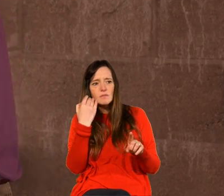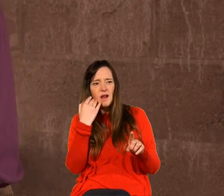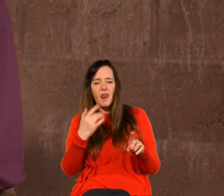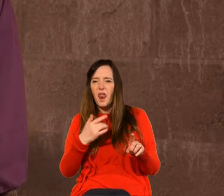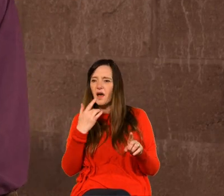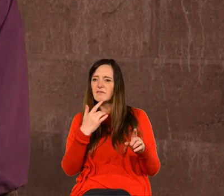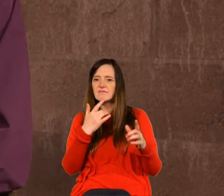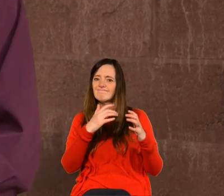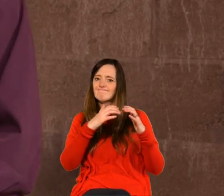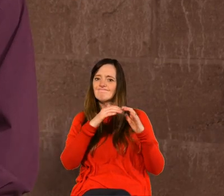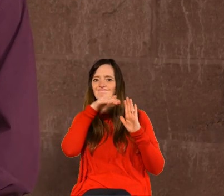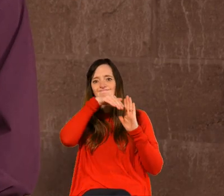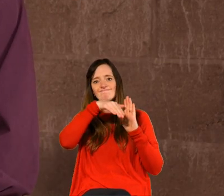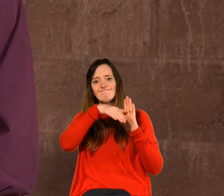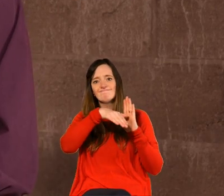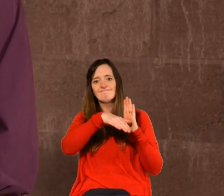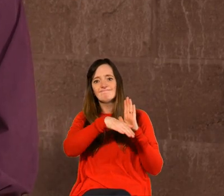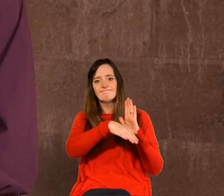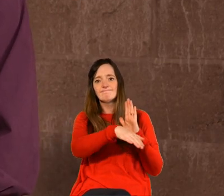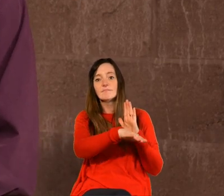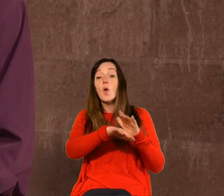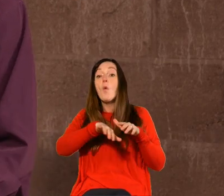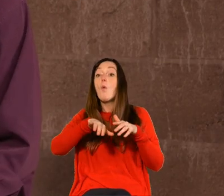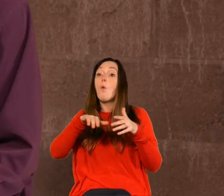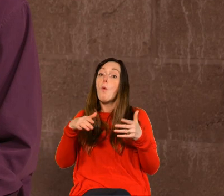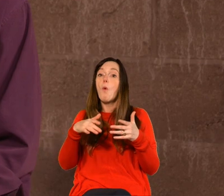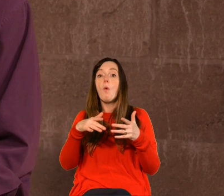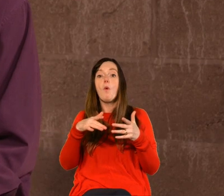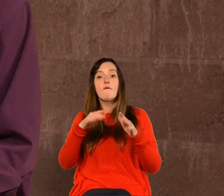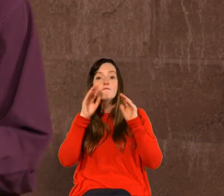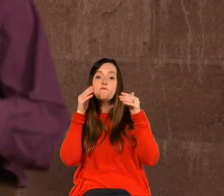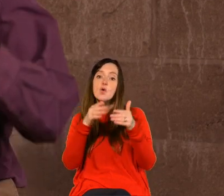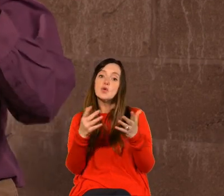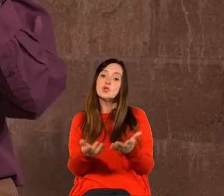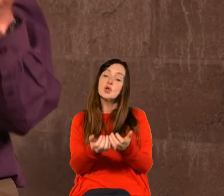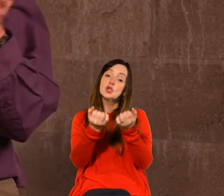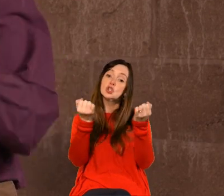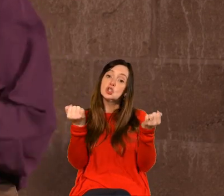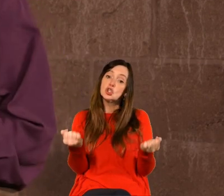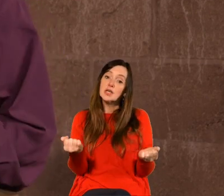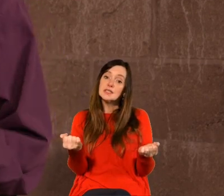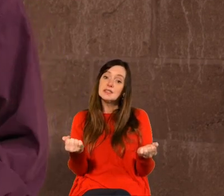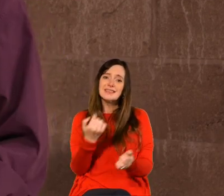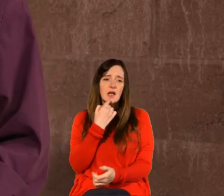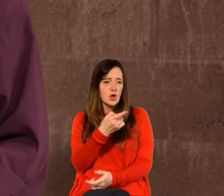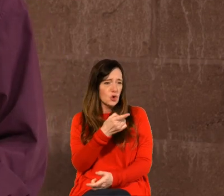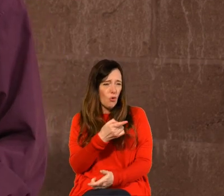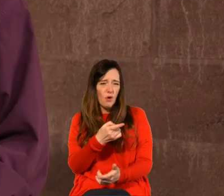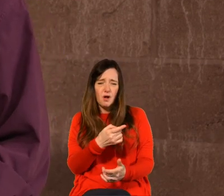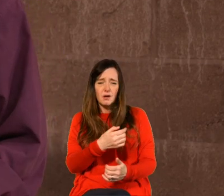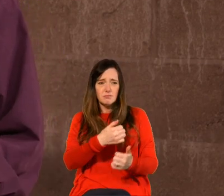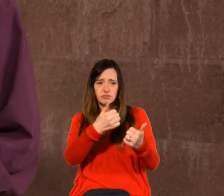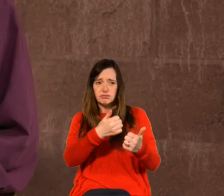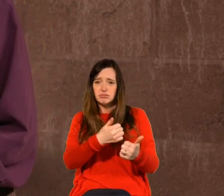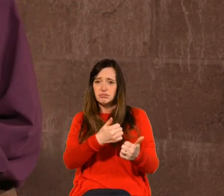not so smelling of roses you can also turn it in the direction of justice and say you know you've got a wonderful life it seems you've got a great house great